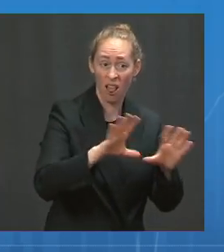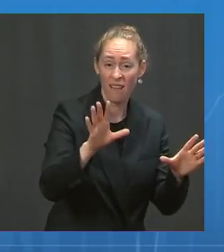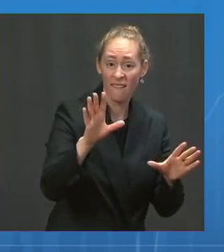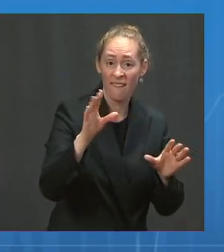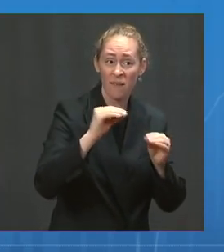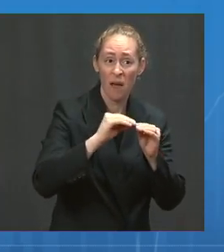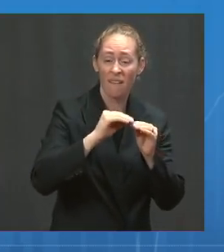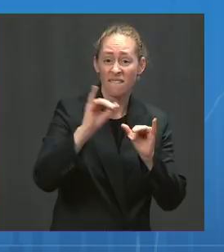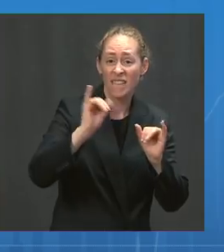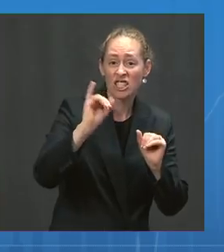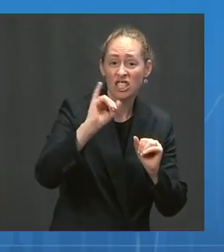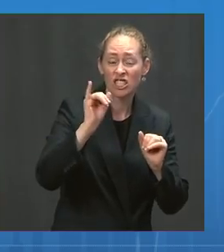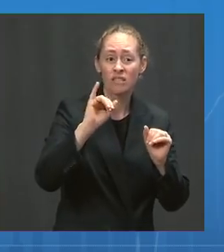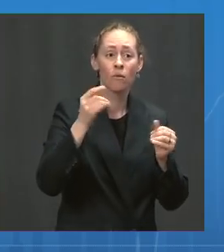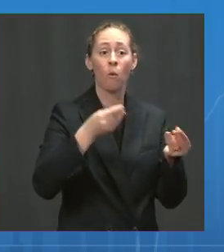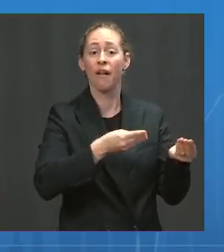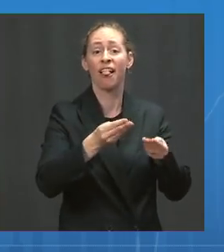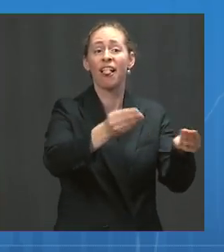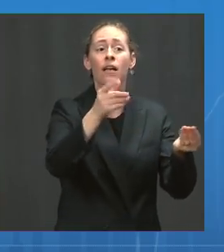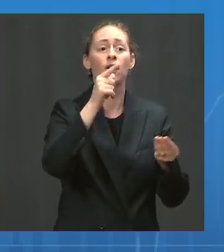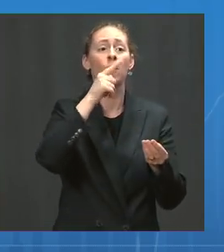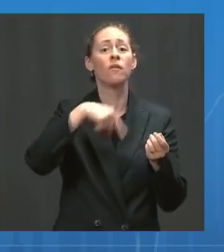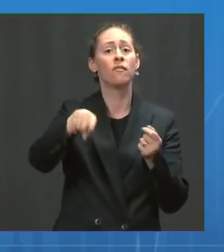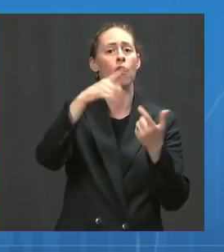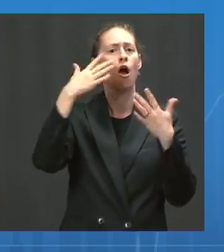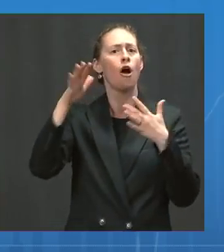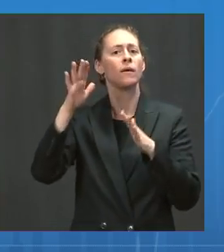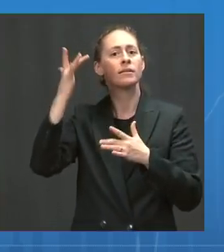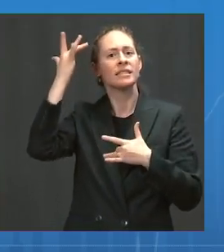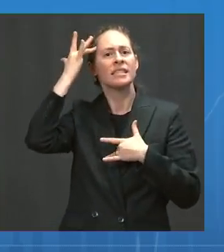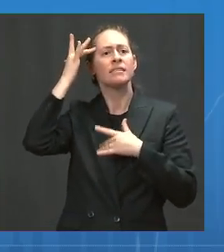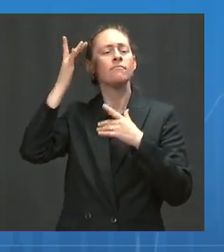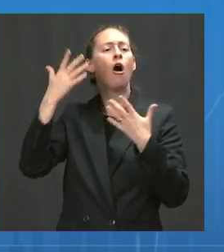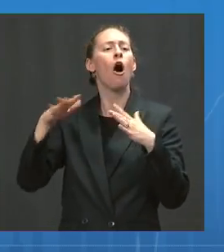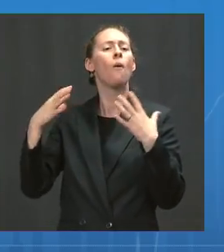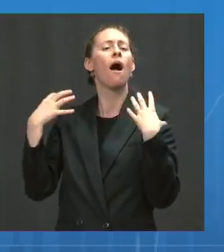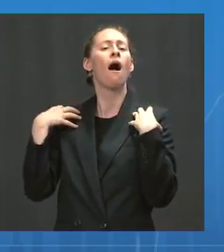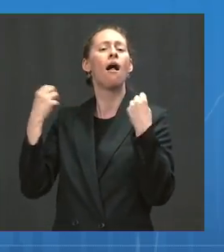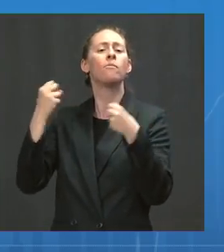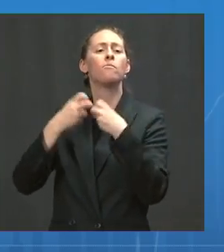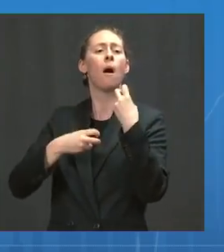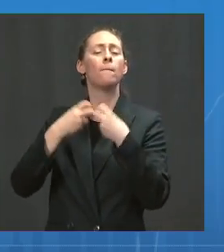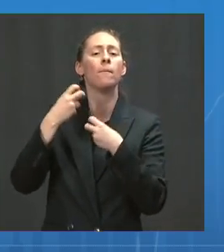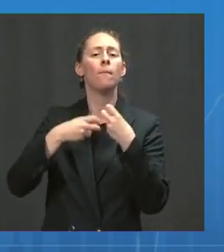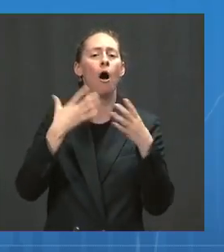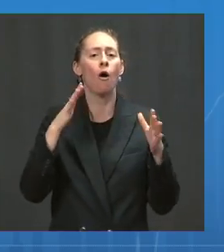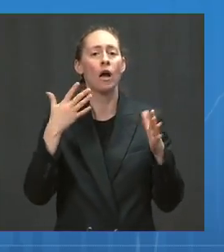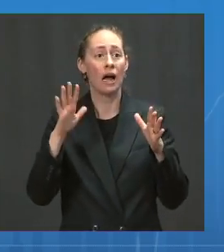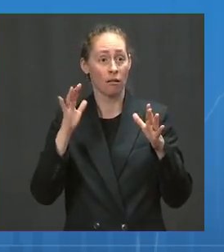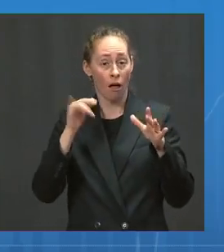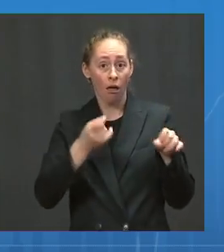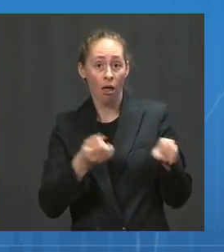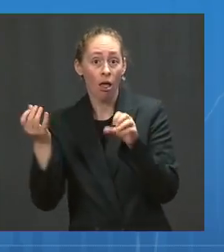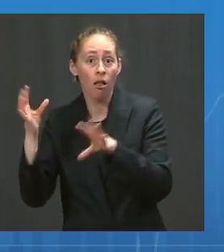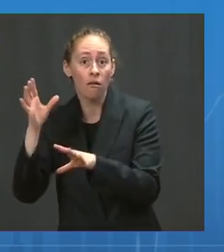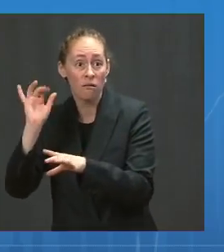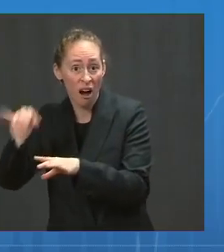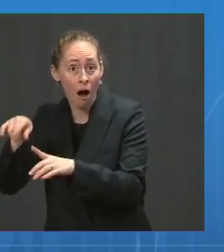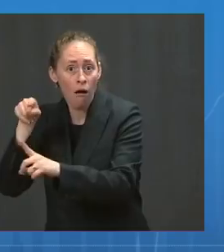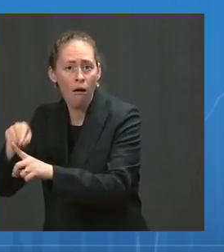people who have been vaccinated, who might have been around younger people? Is there any more data you can share with us? Dr. Dr.